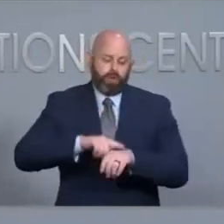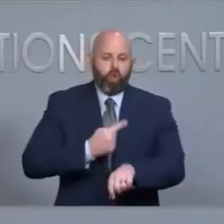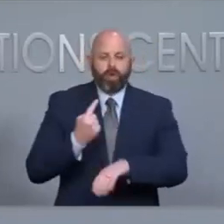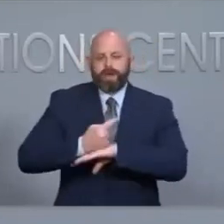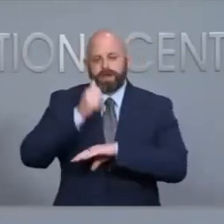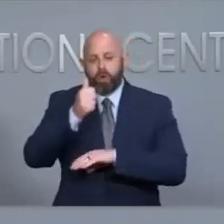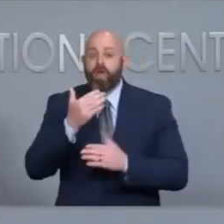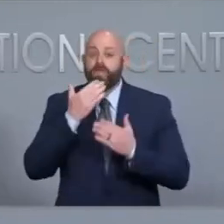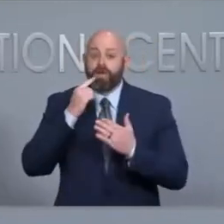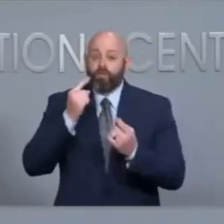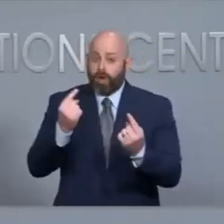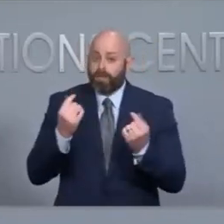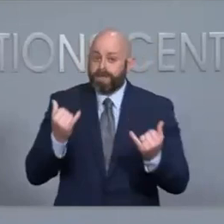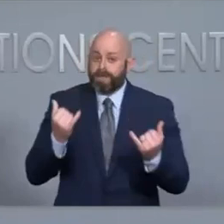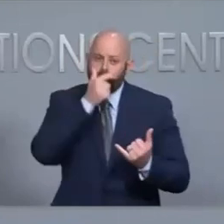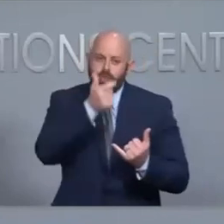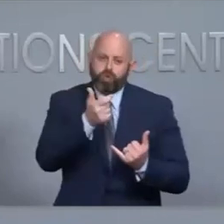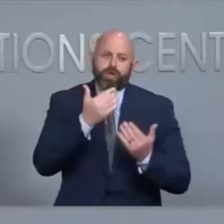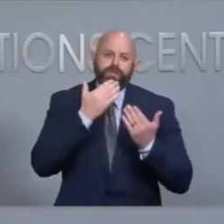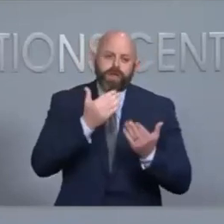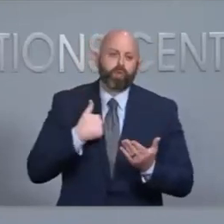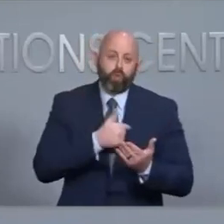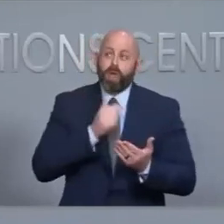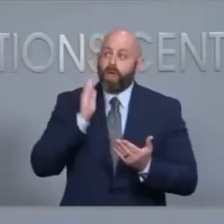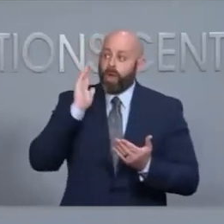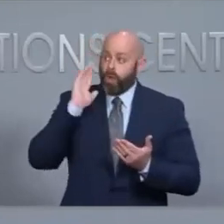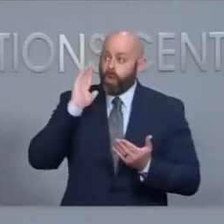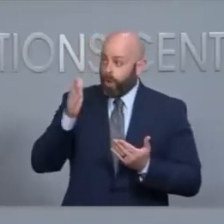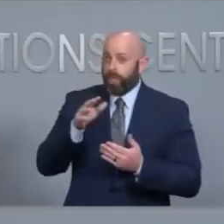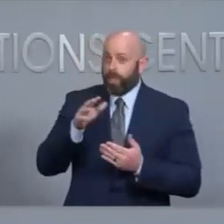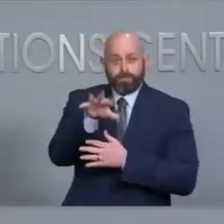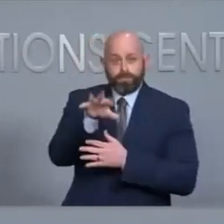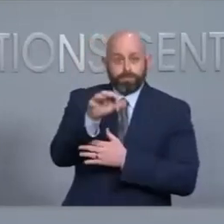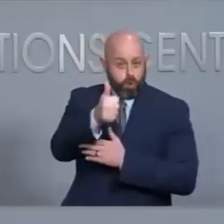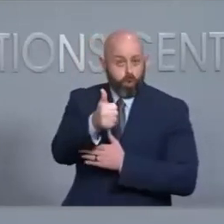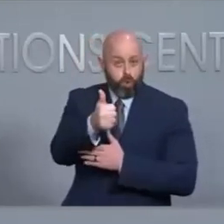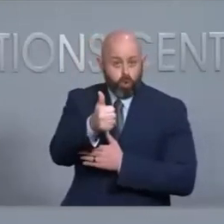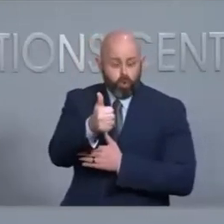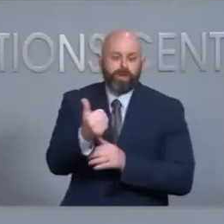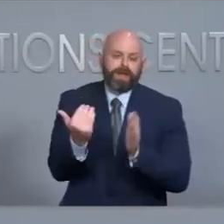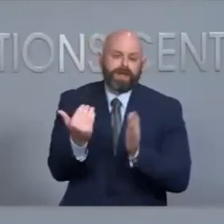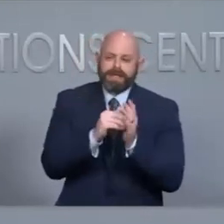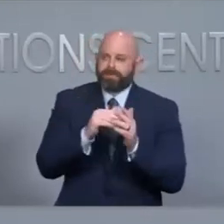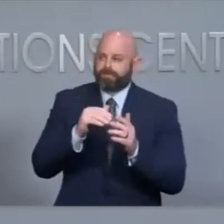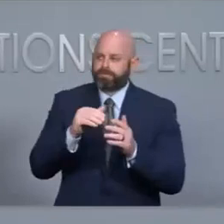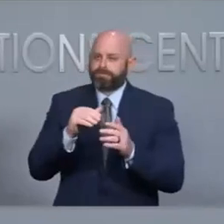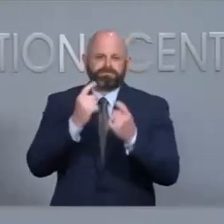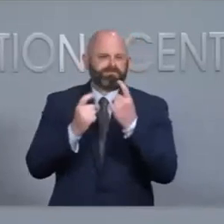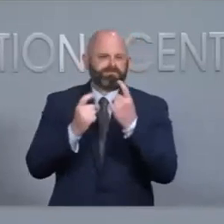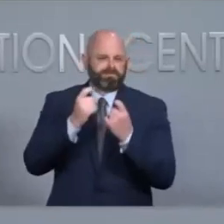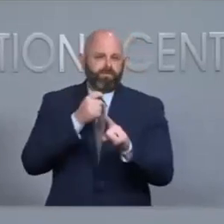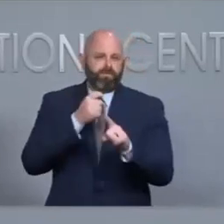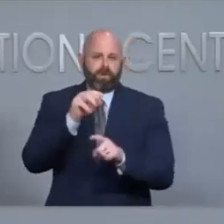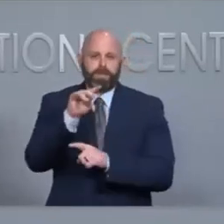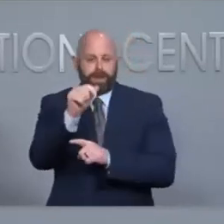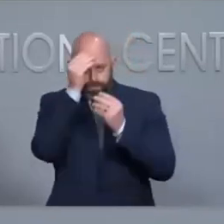thank you for coming out today and we will be with you I believe tomorrow we anticipate doing another media availability just to let you know how the